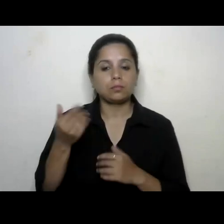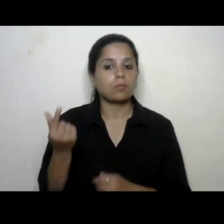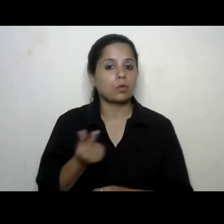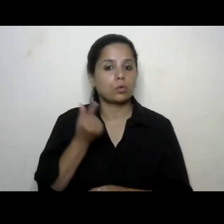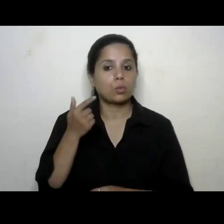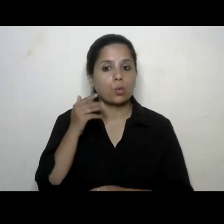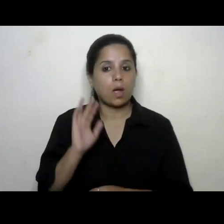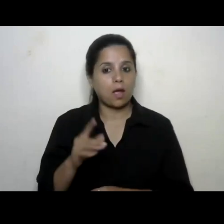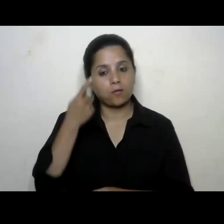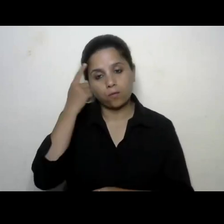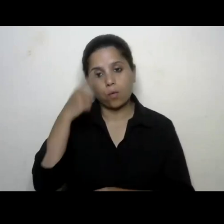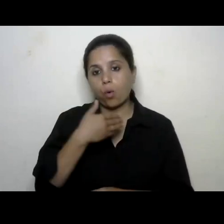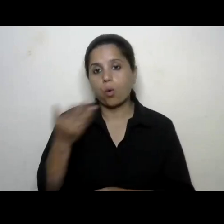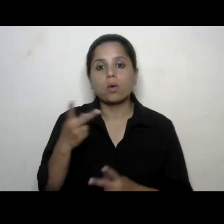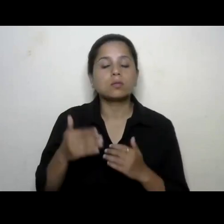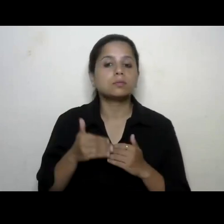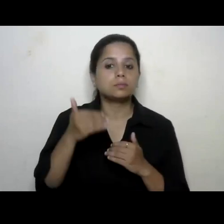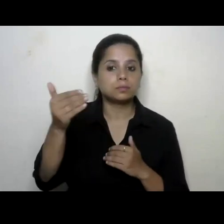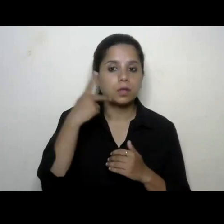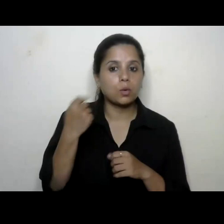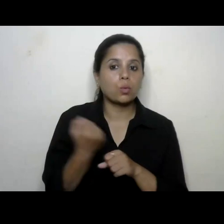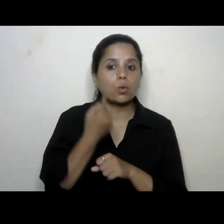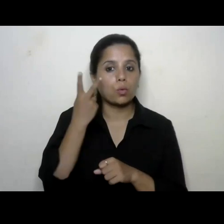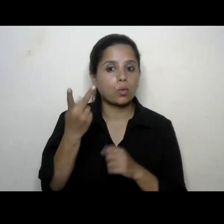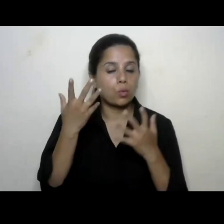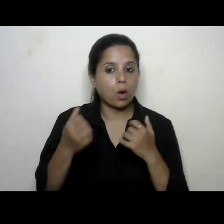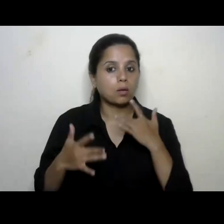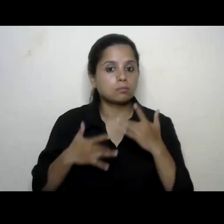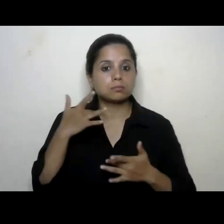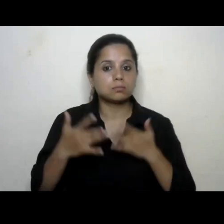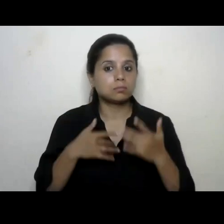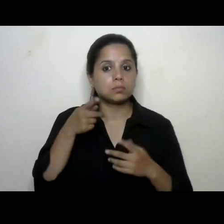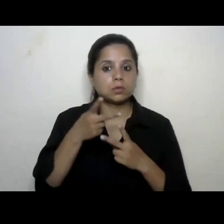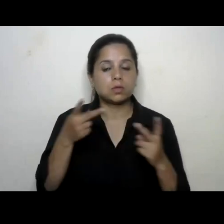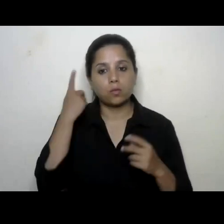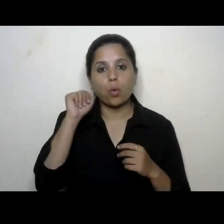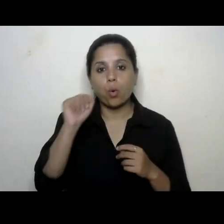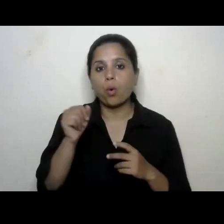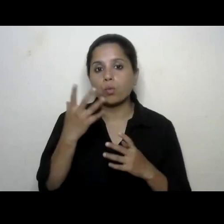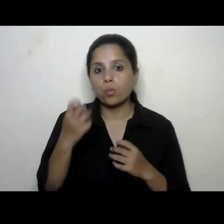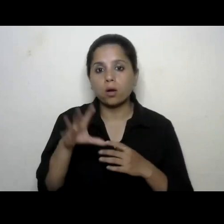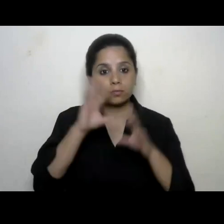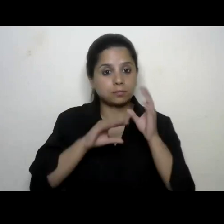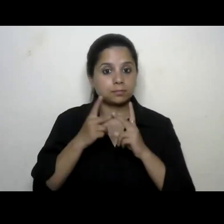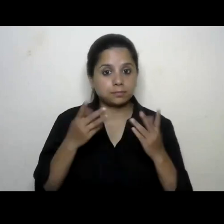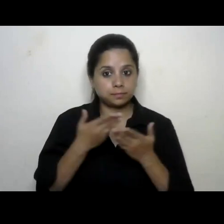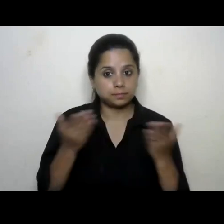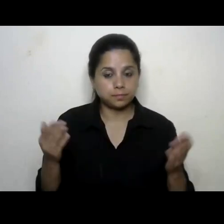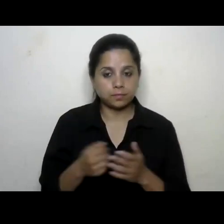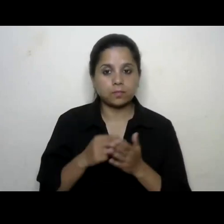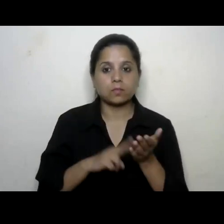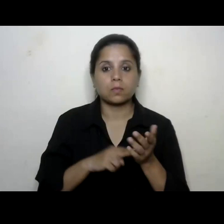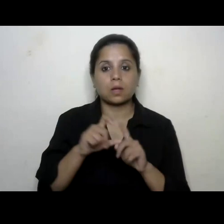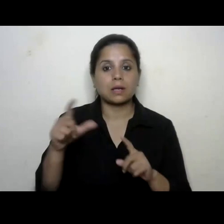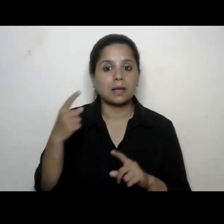to all people who are aspiring to apr for those tests ndl has